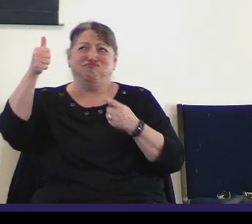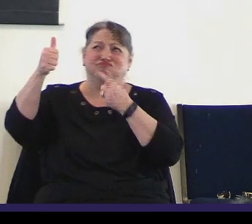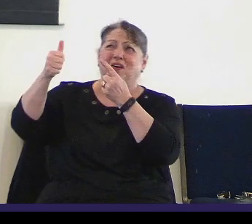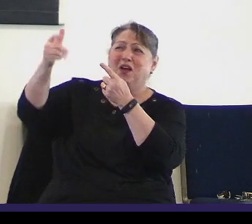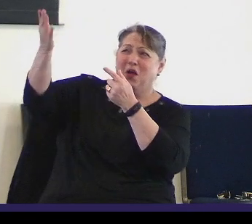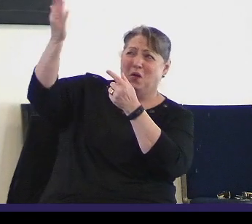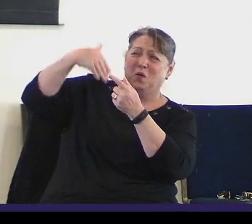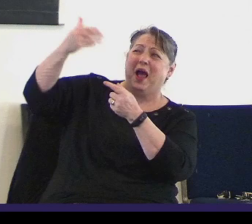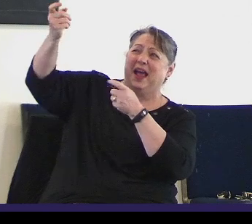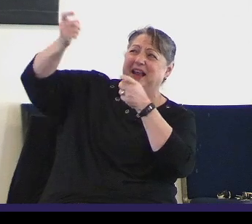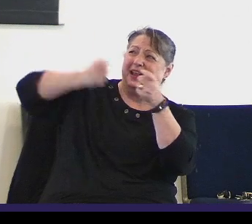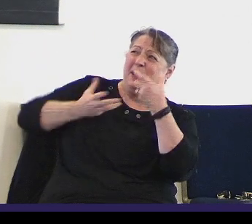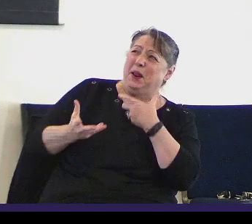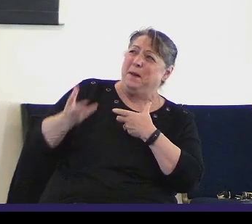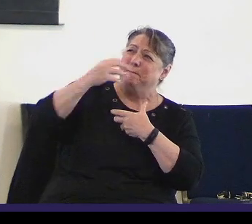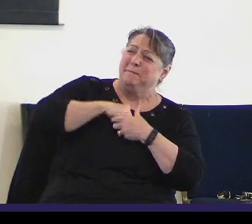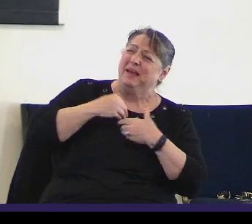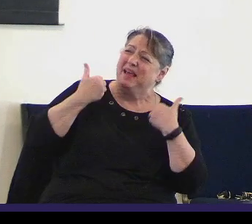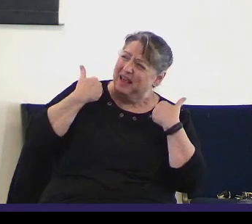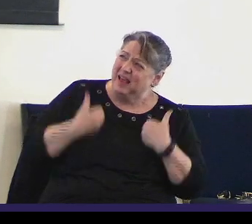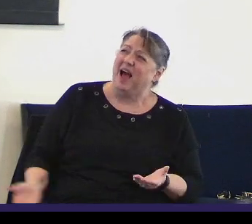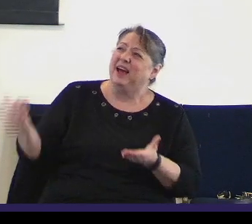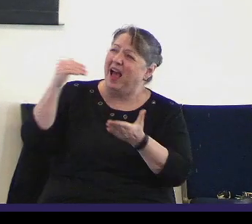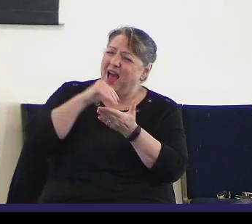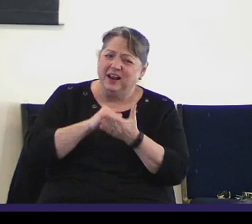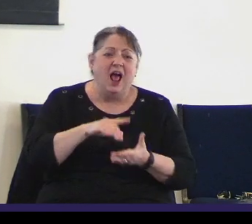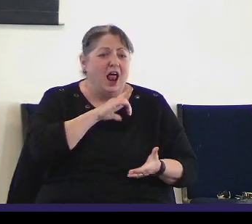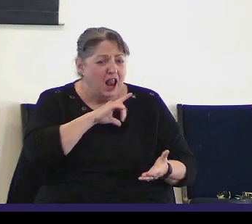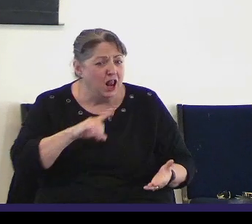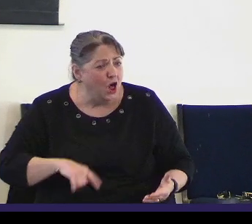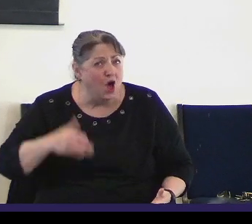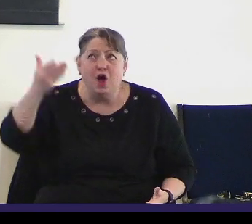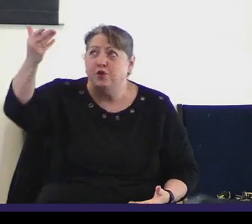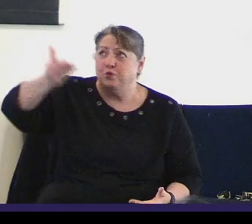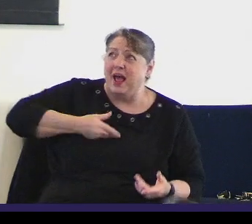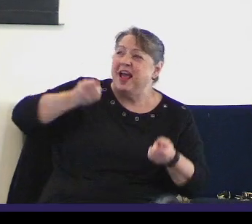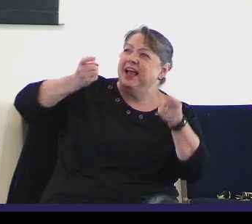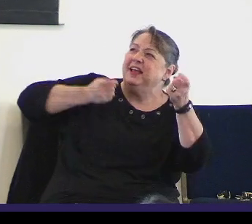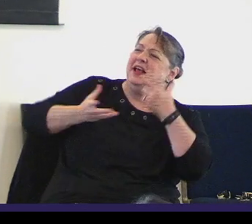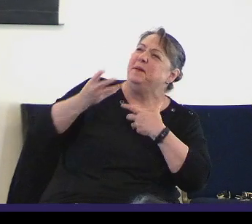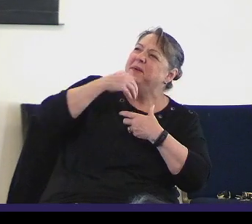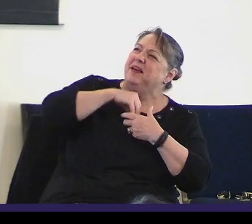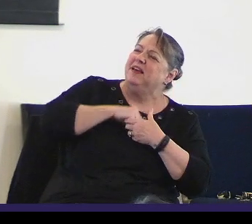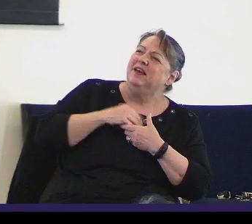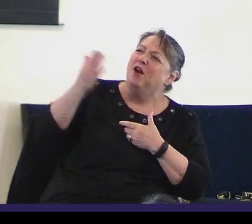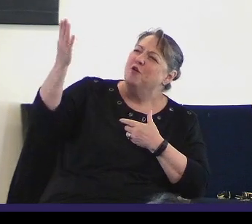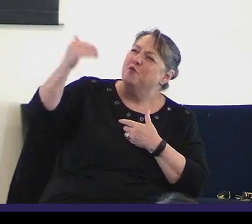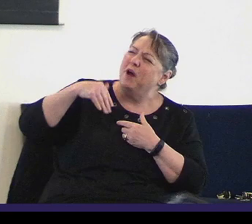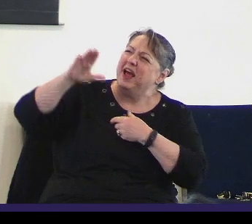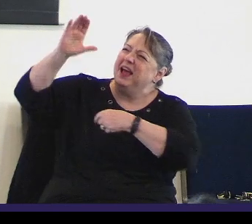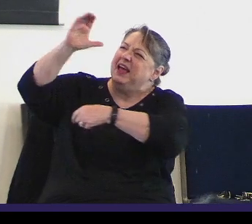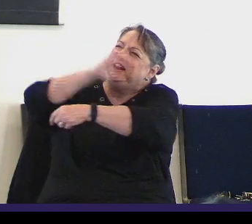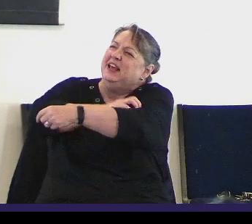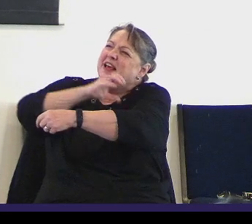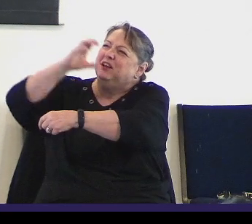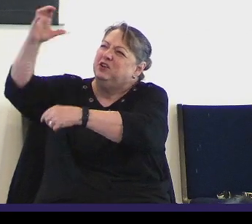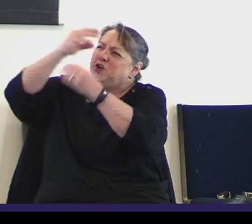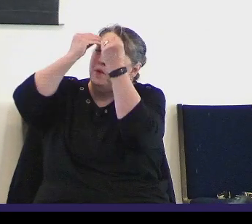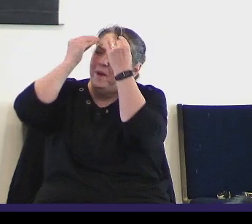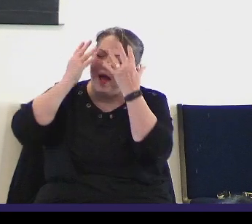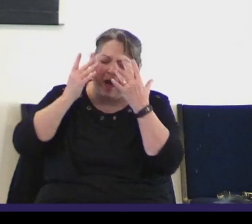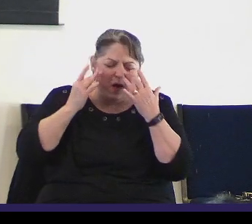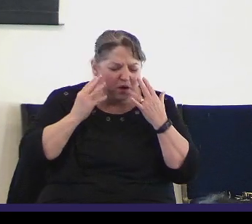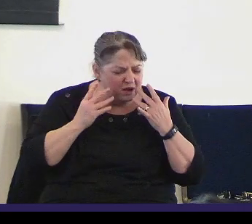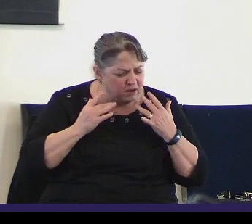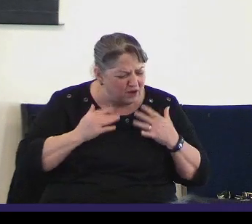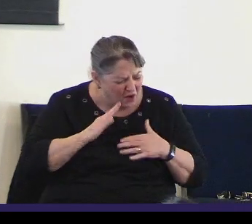so won't you reign in me again, Lord, reign in me, reign in